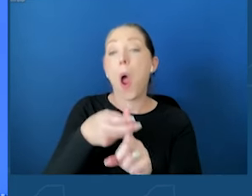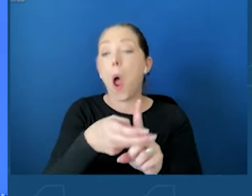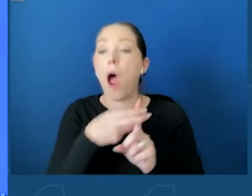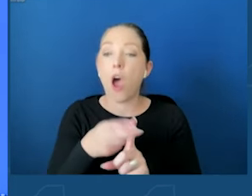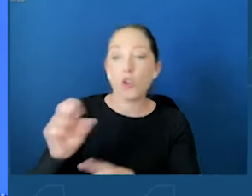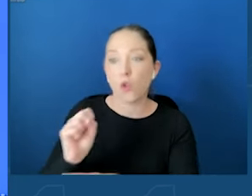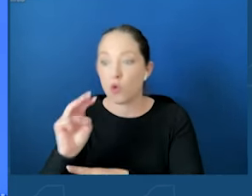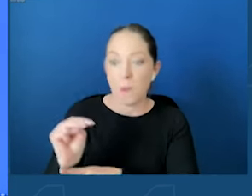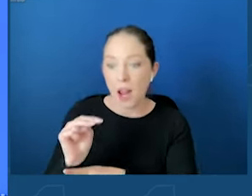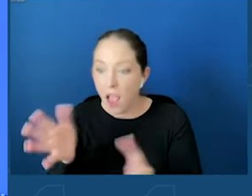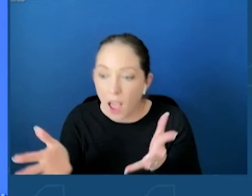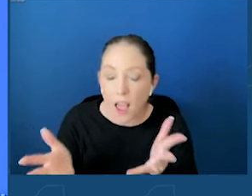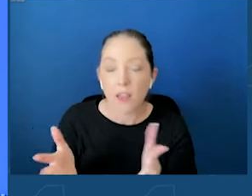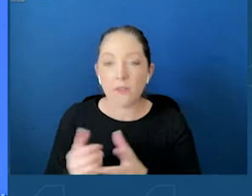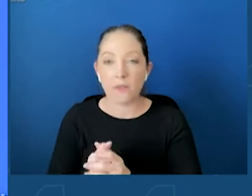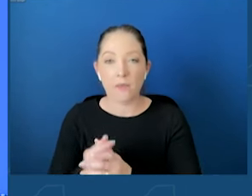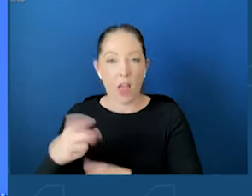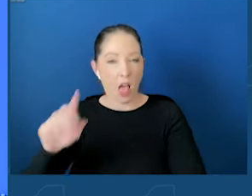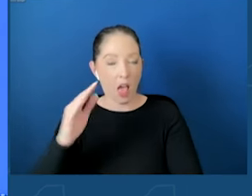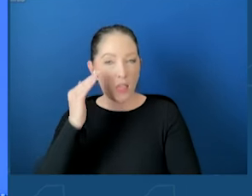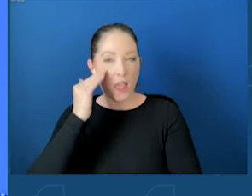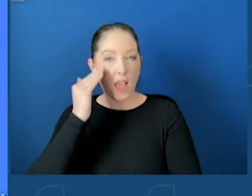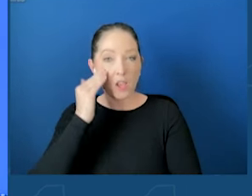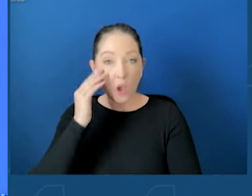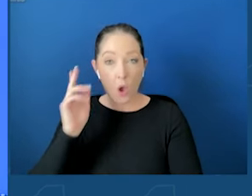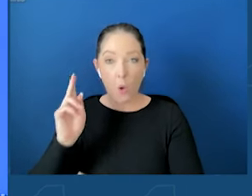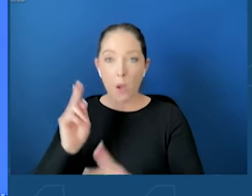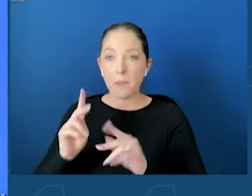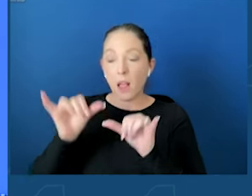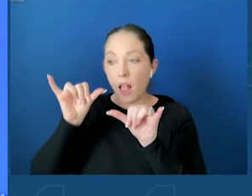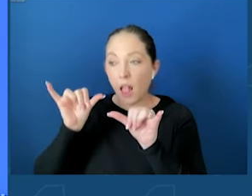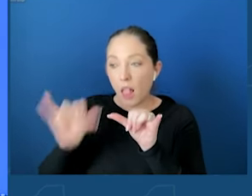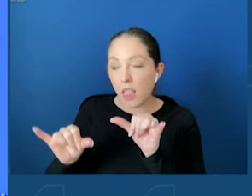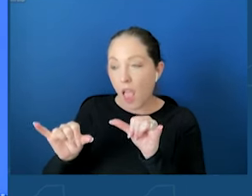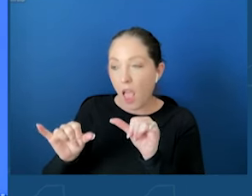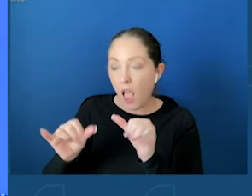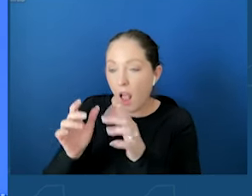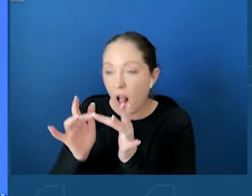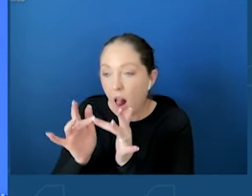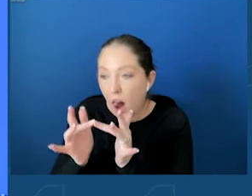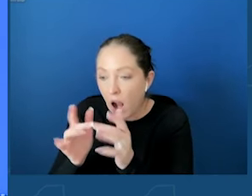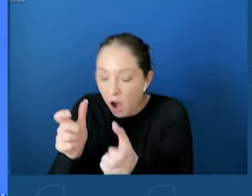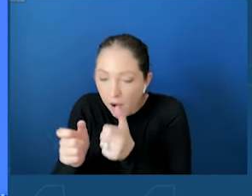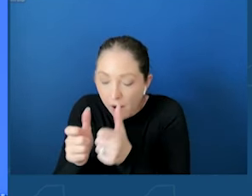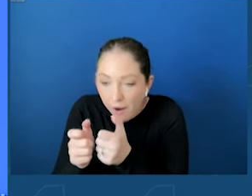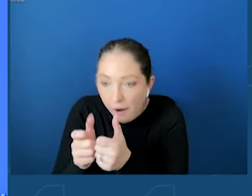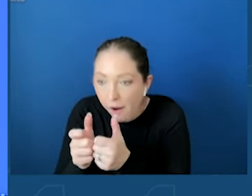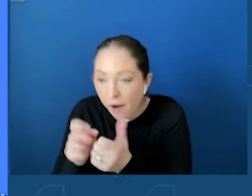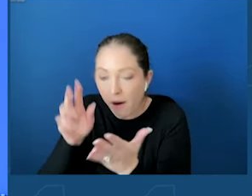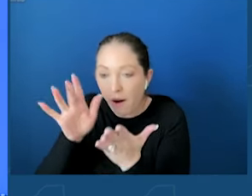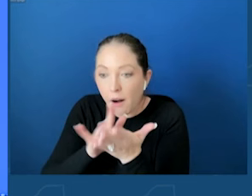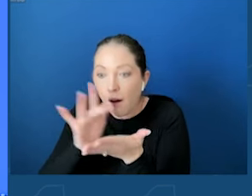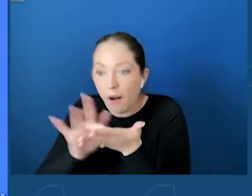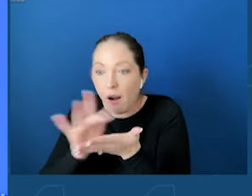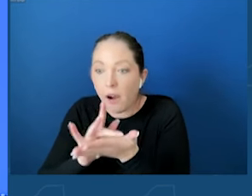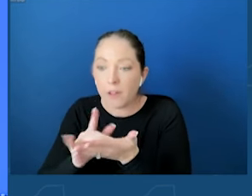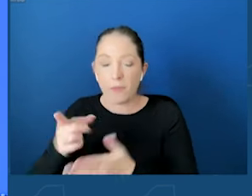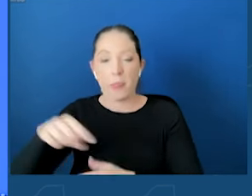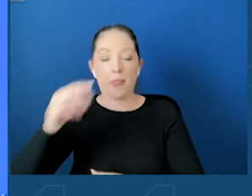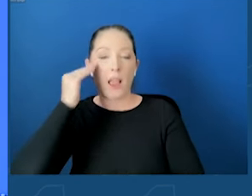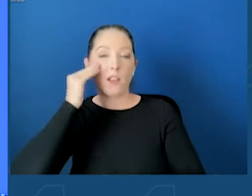online, the more ads they will see, and the more data that can be collected to sell to advertisers.